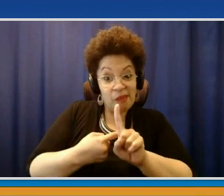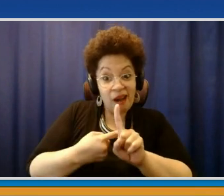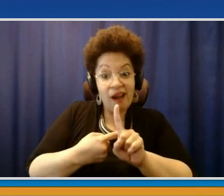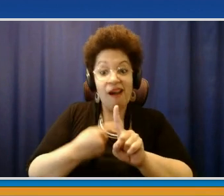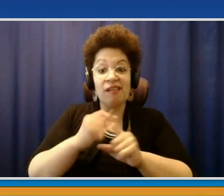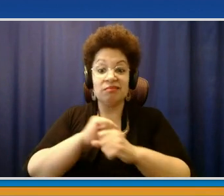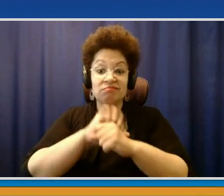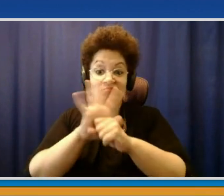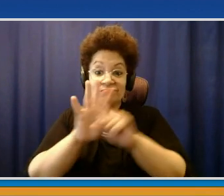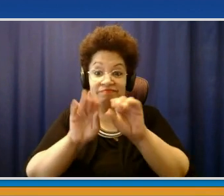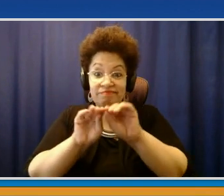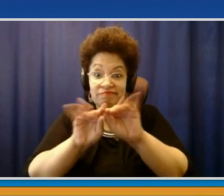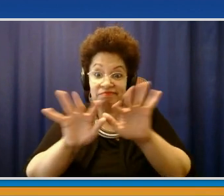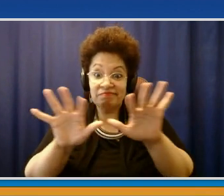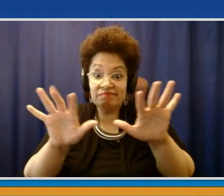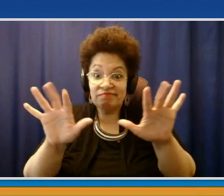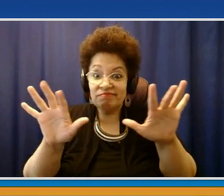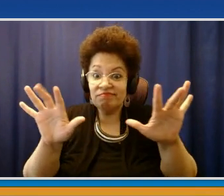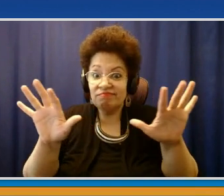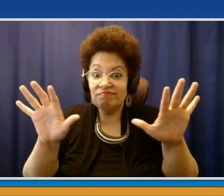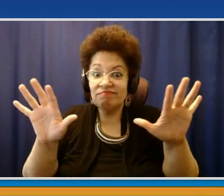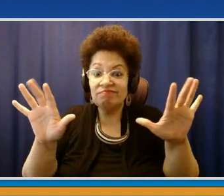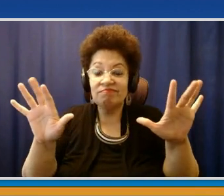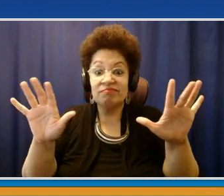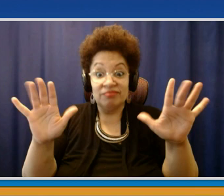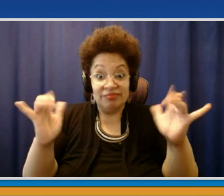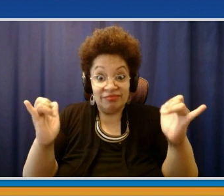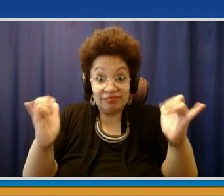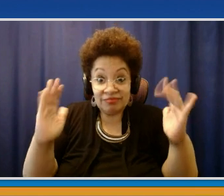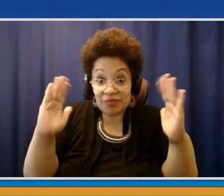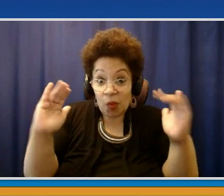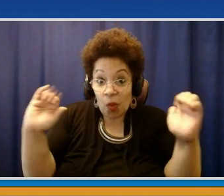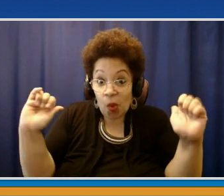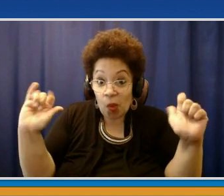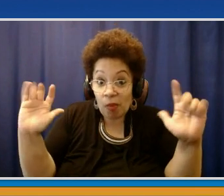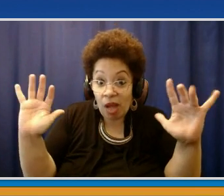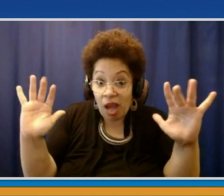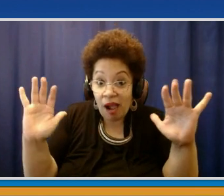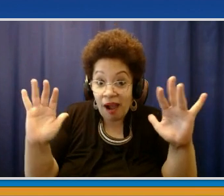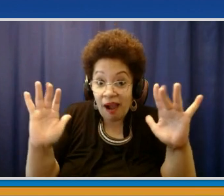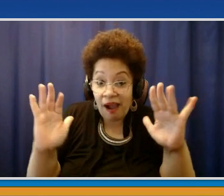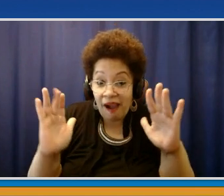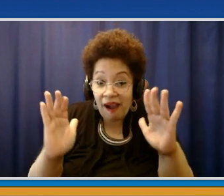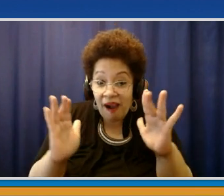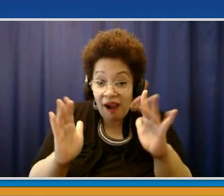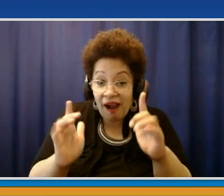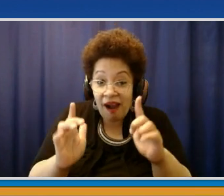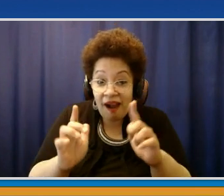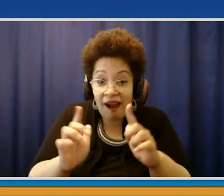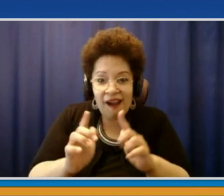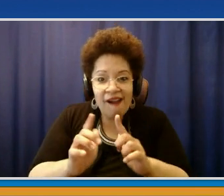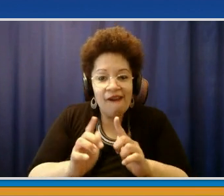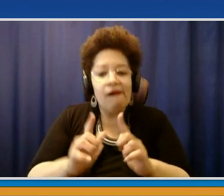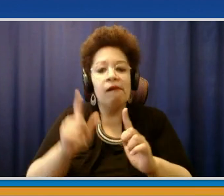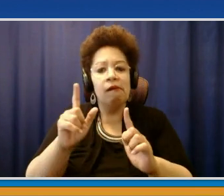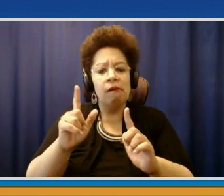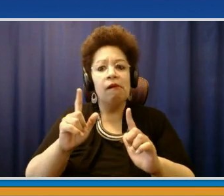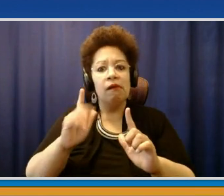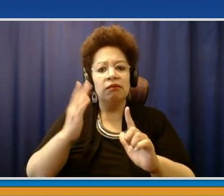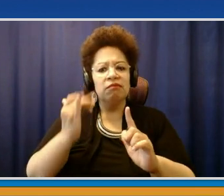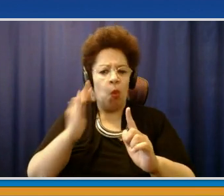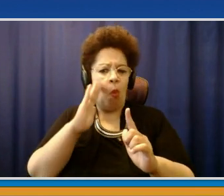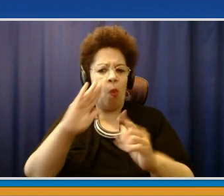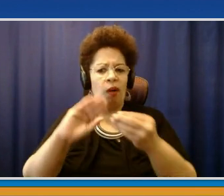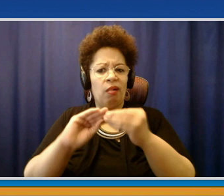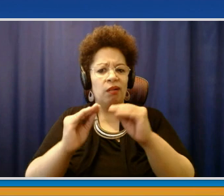hopefully tell us that we're reducing ourselves down to zero. We'll give you some numbers, and then we'll give you a report on a couple of different issues that are at hand. I'm joined,